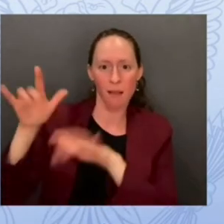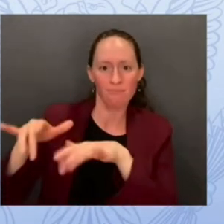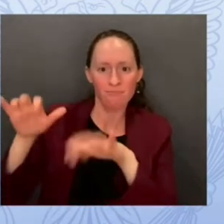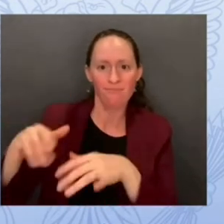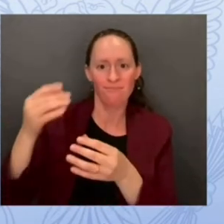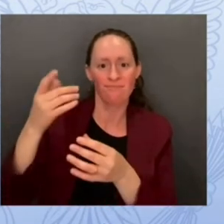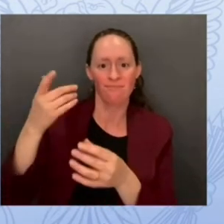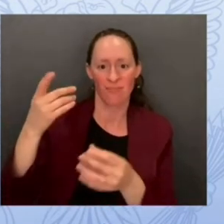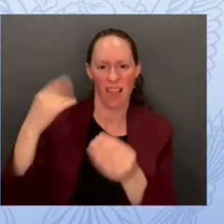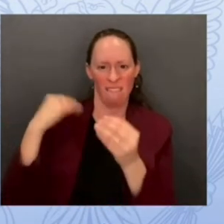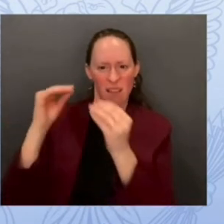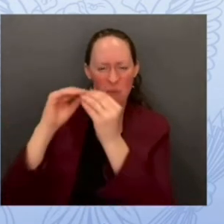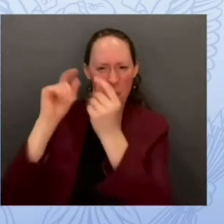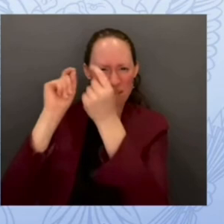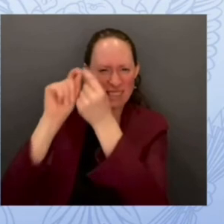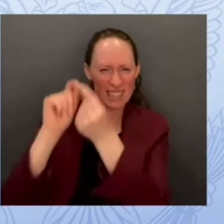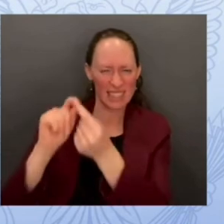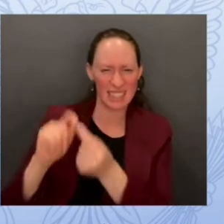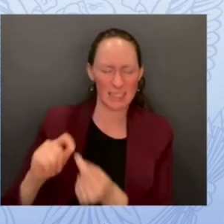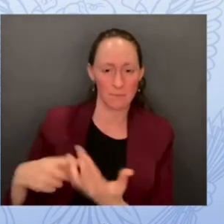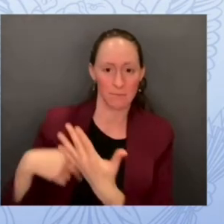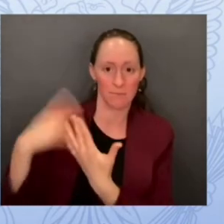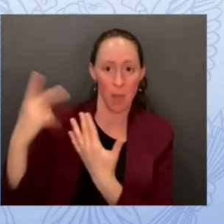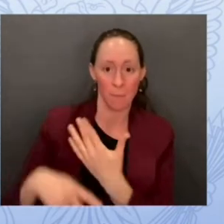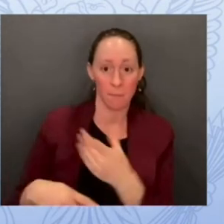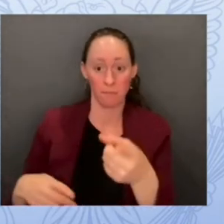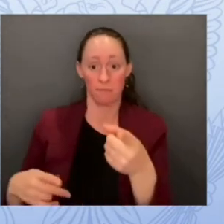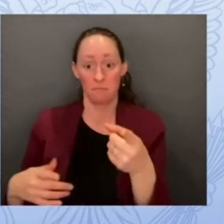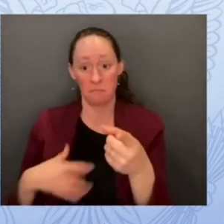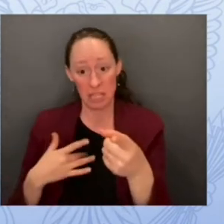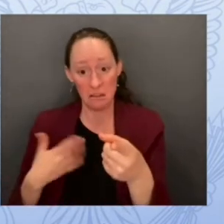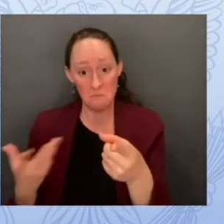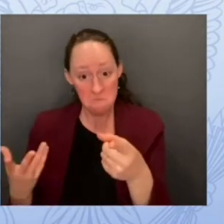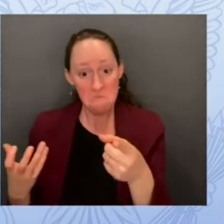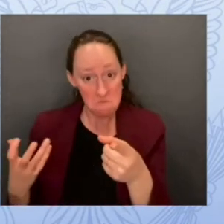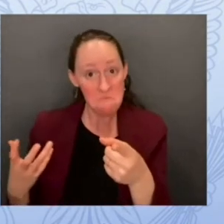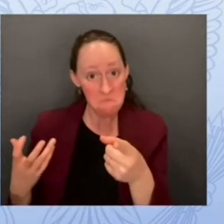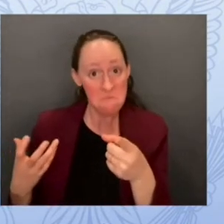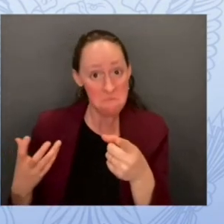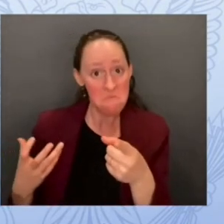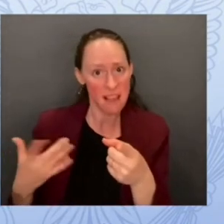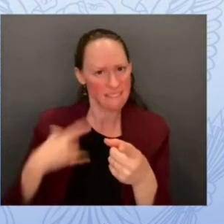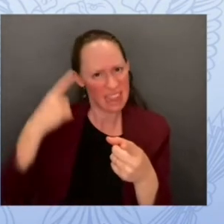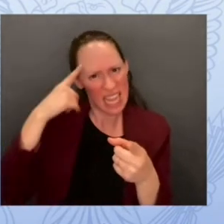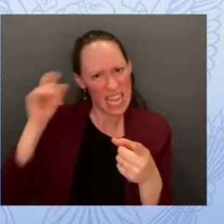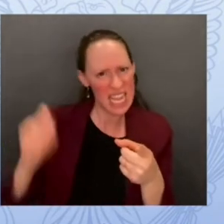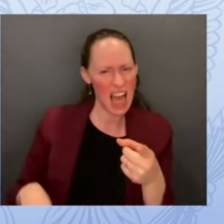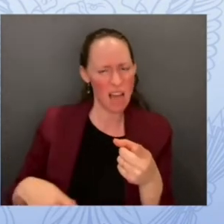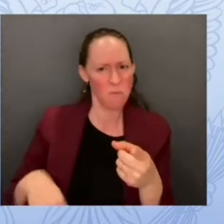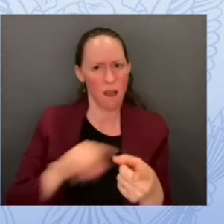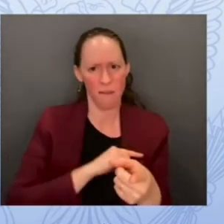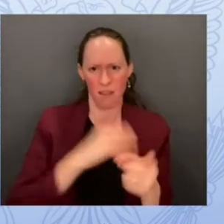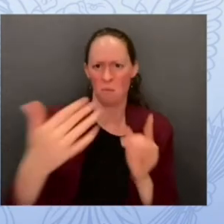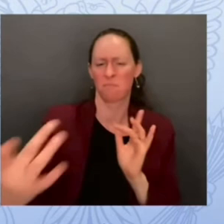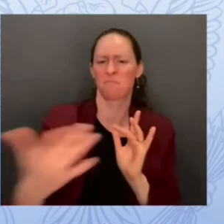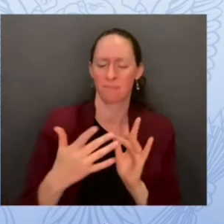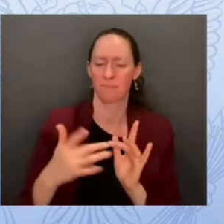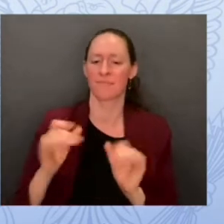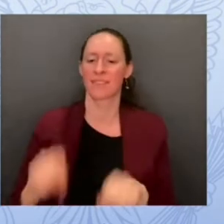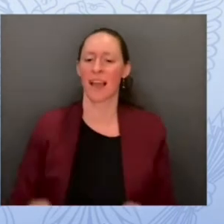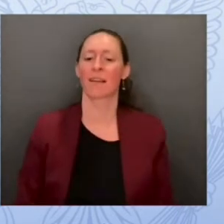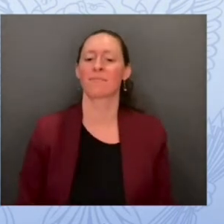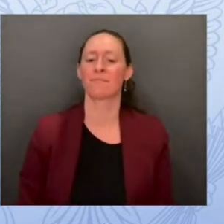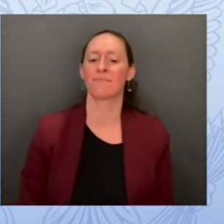district is eligible you can go to the website which is kind of a mouthful www.cloudflare.com